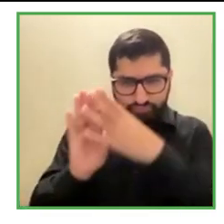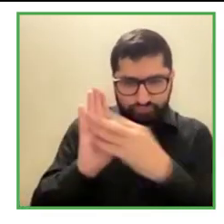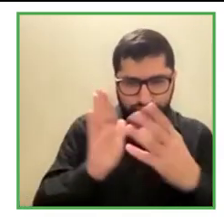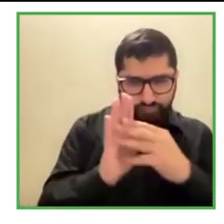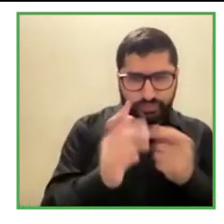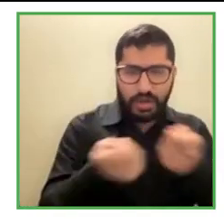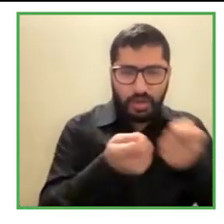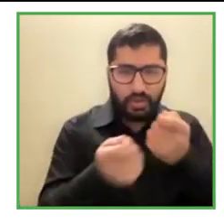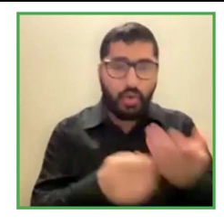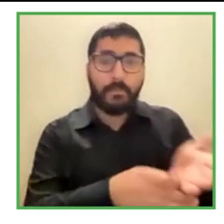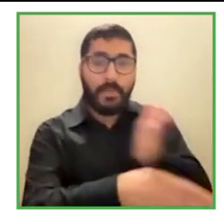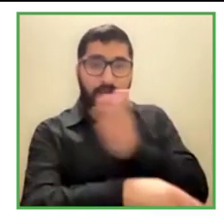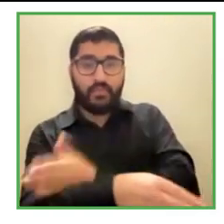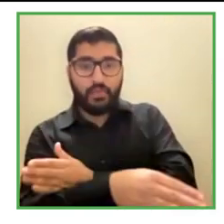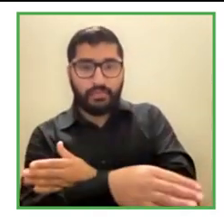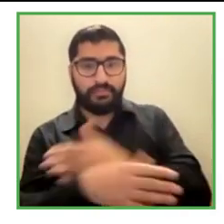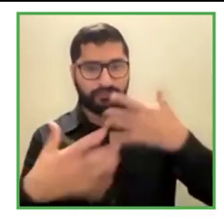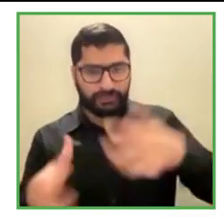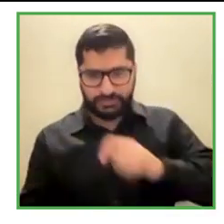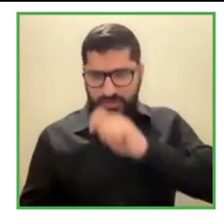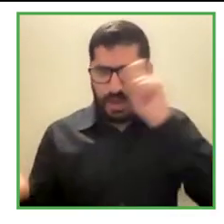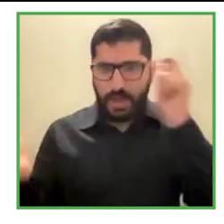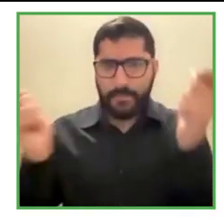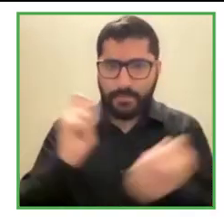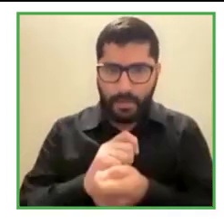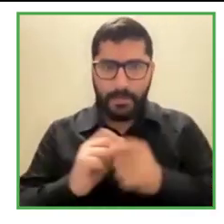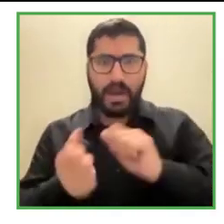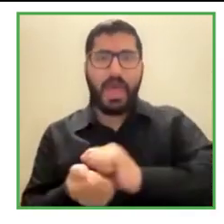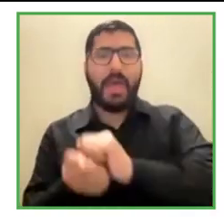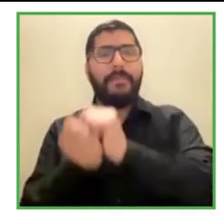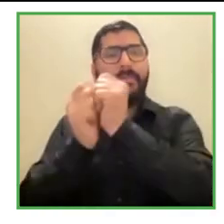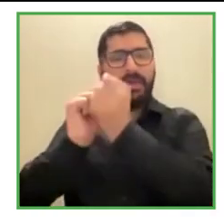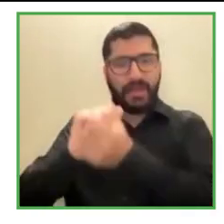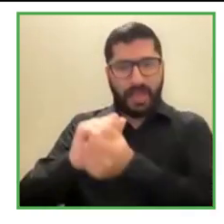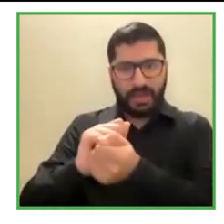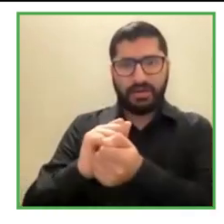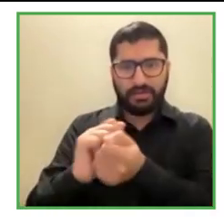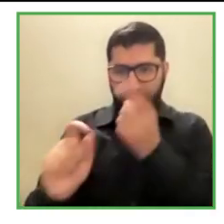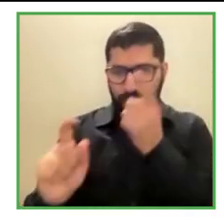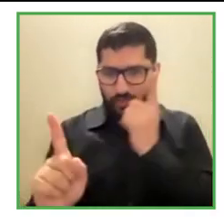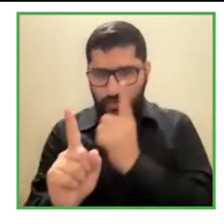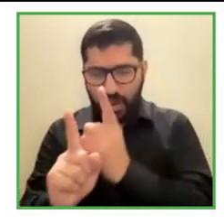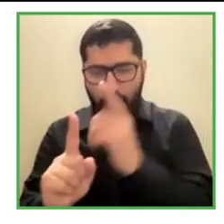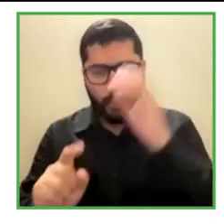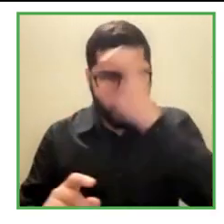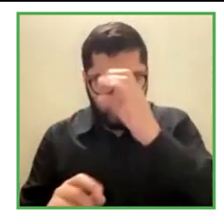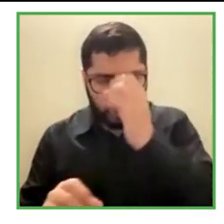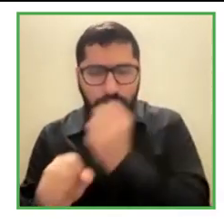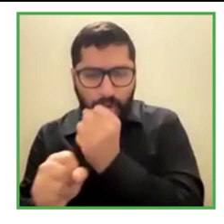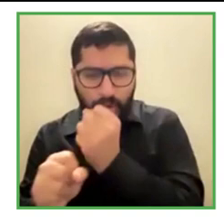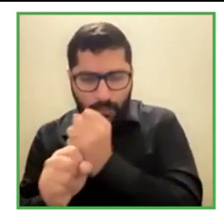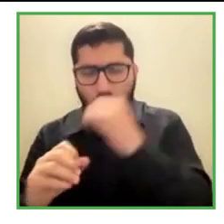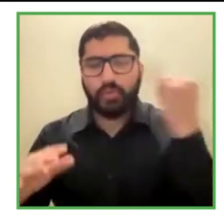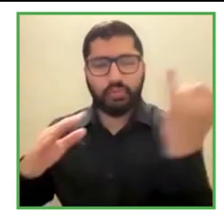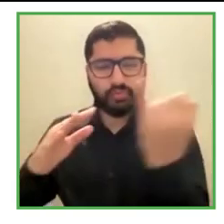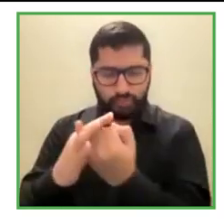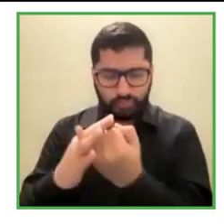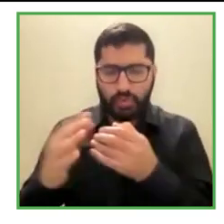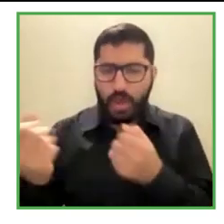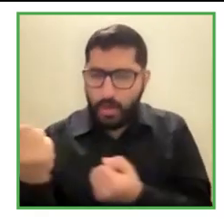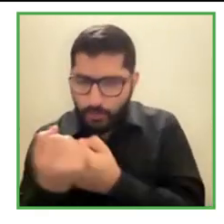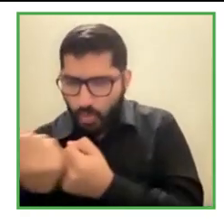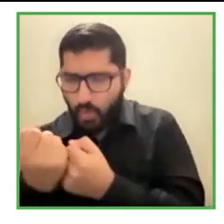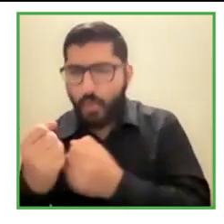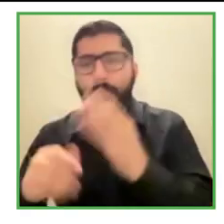pursue inclusion and support organizations to find new solutions that fit for the workplace. But